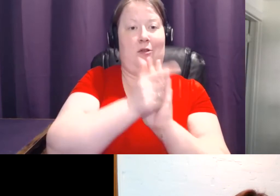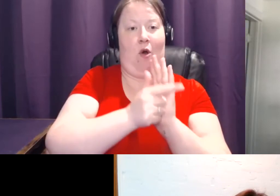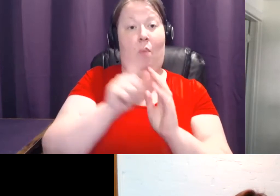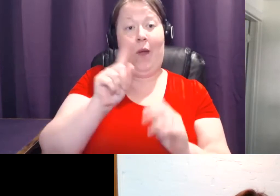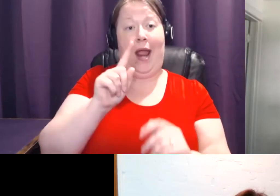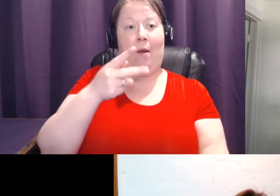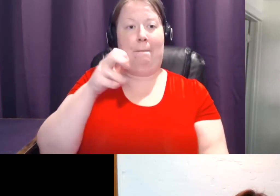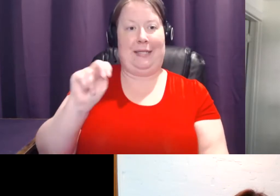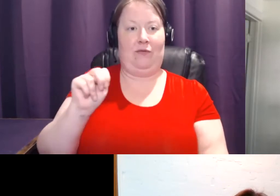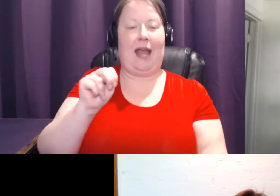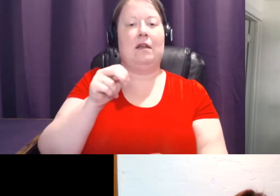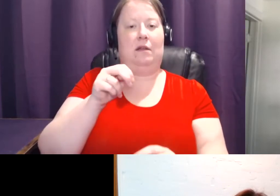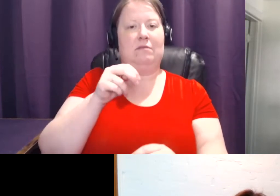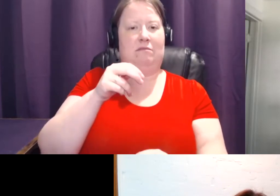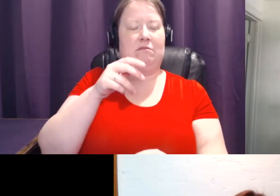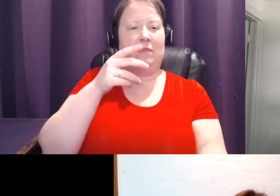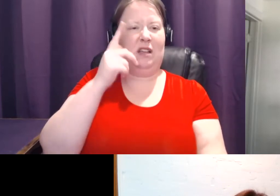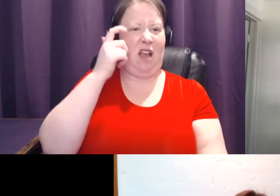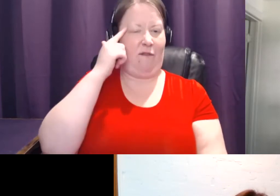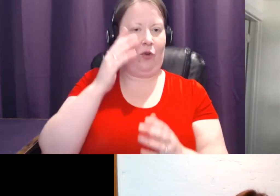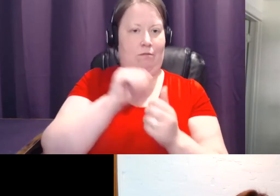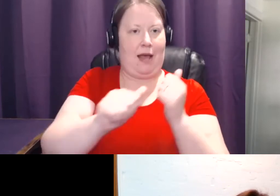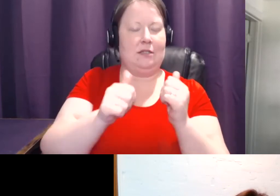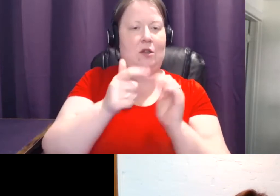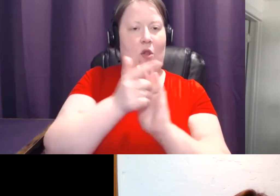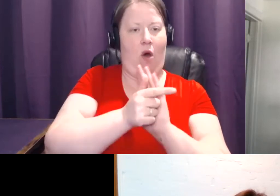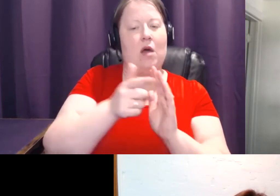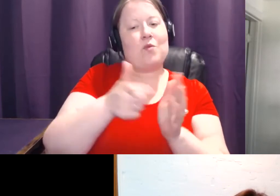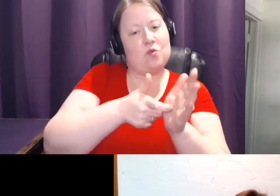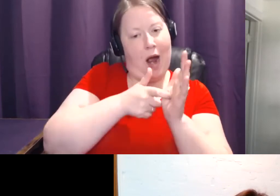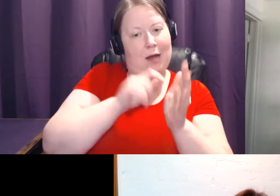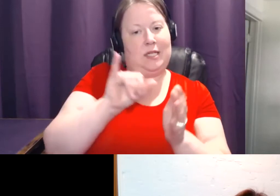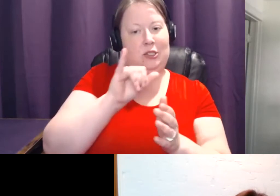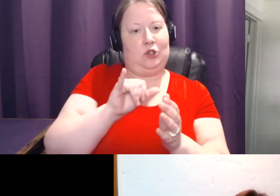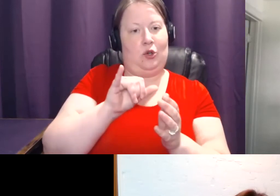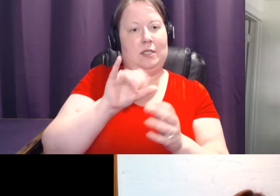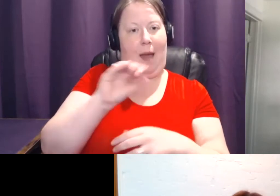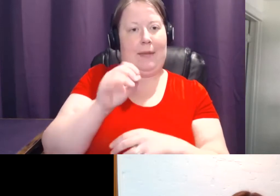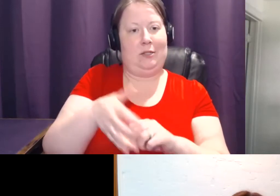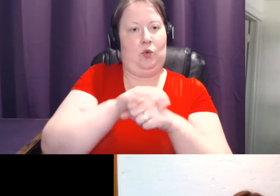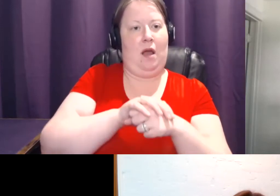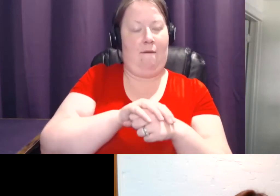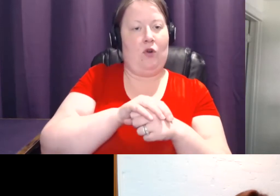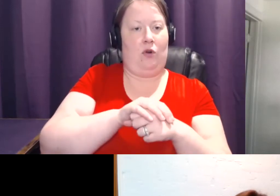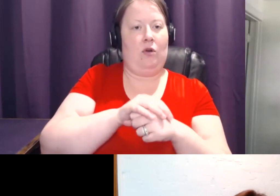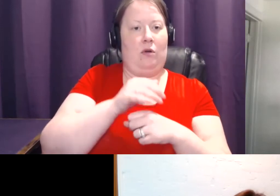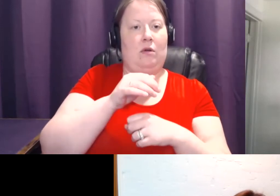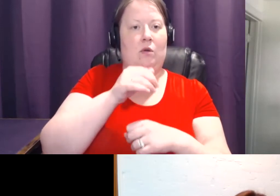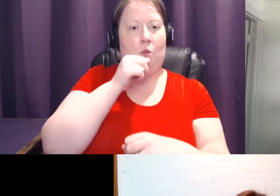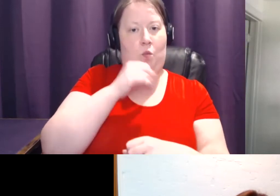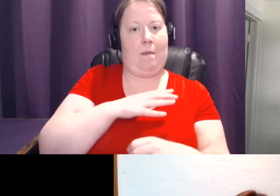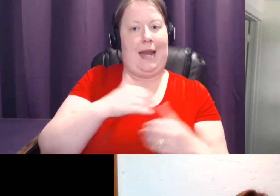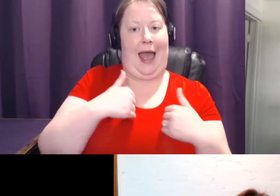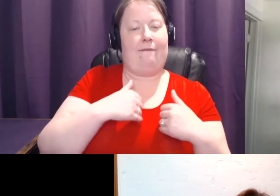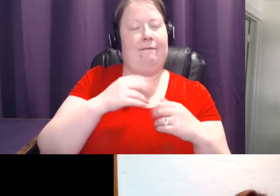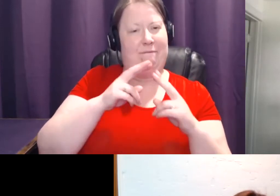the governor that requires MRI coverage by insurance companies for women with extremely dense breast tissue or women who have